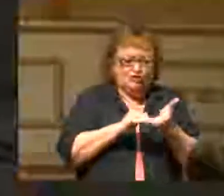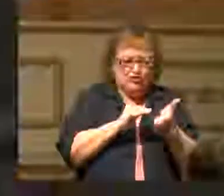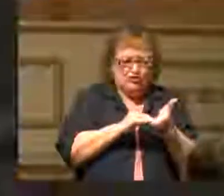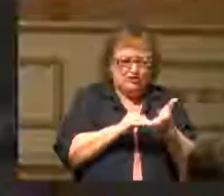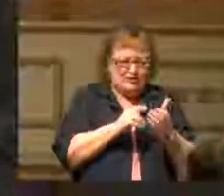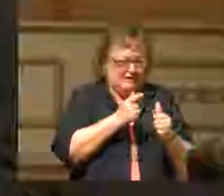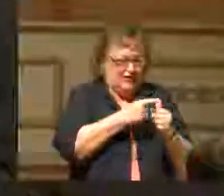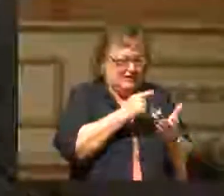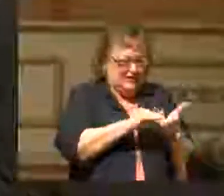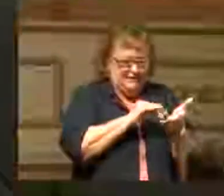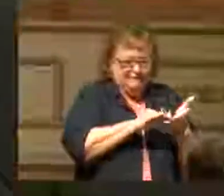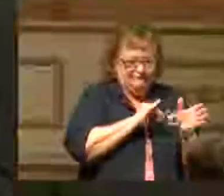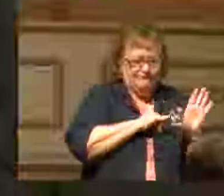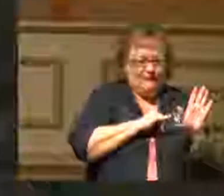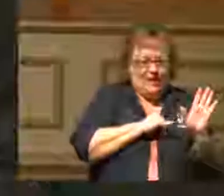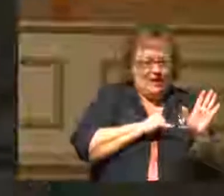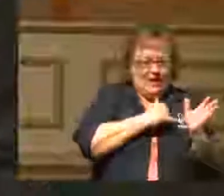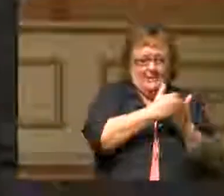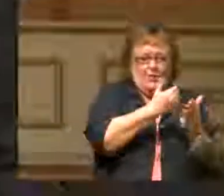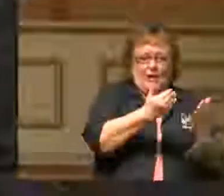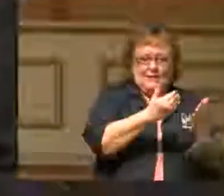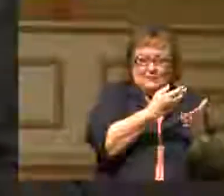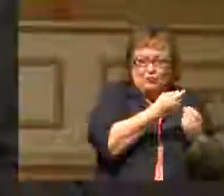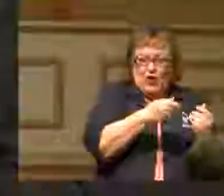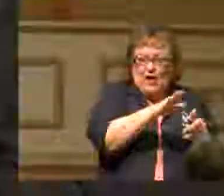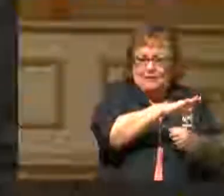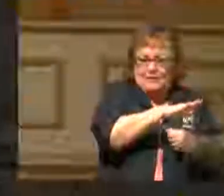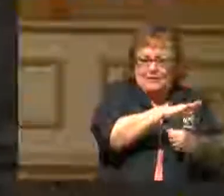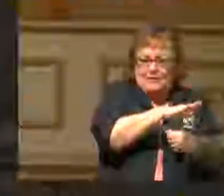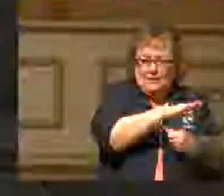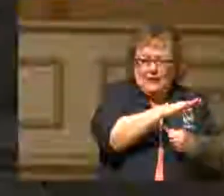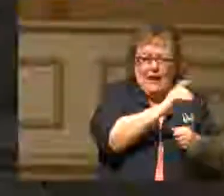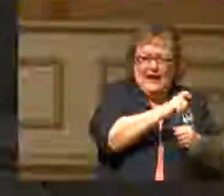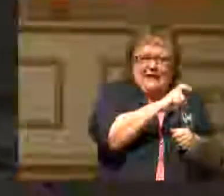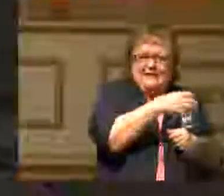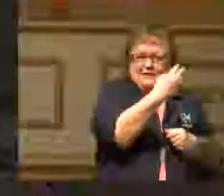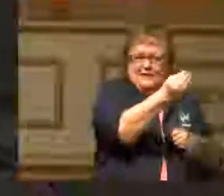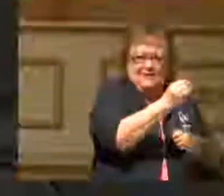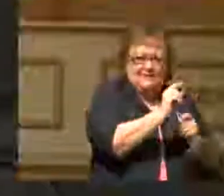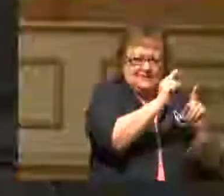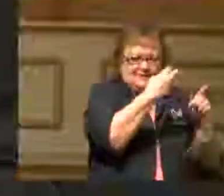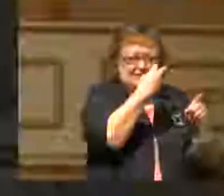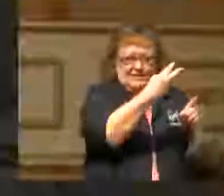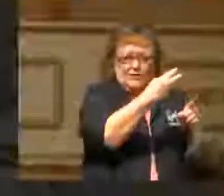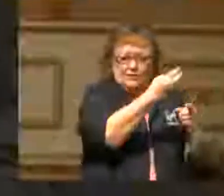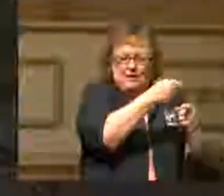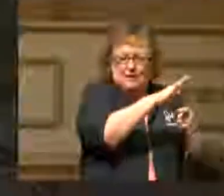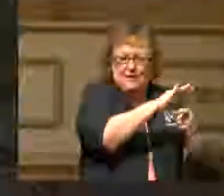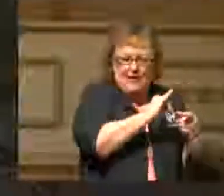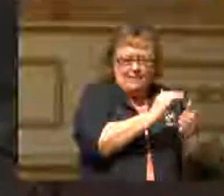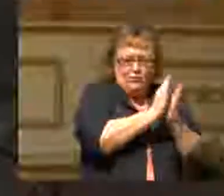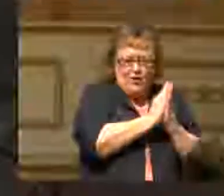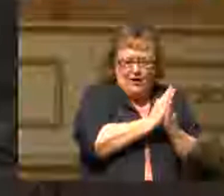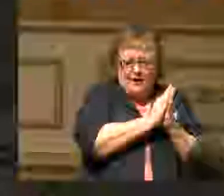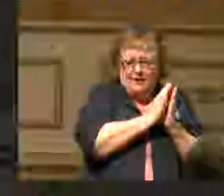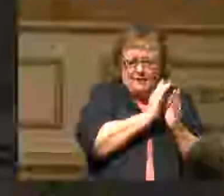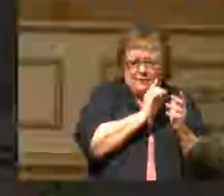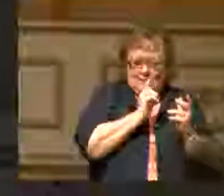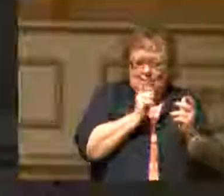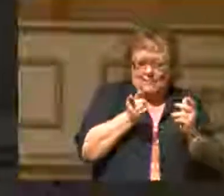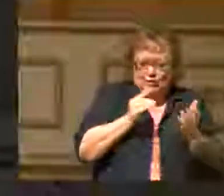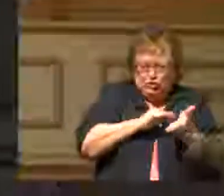The first said unto him, I have bought a piece of ground, and I must needs go and see it. I pray thee, have me